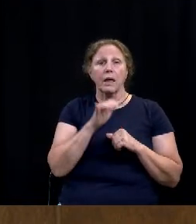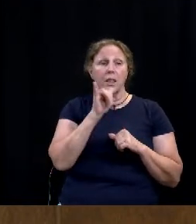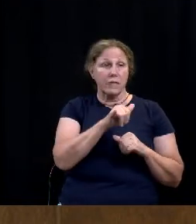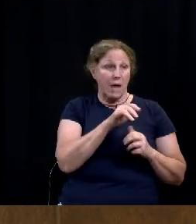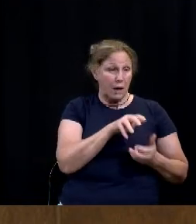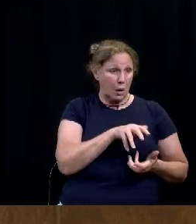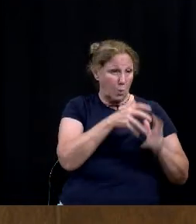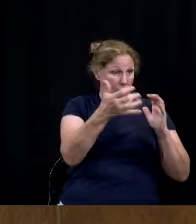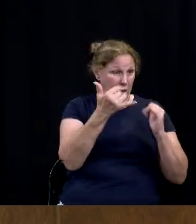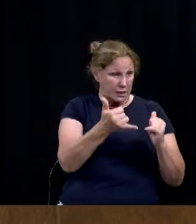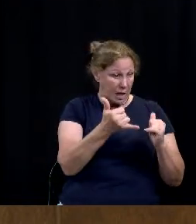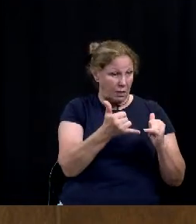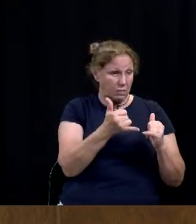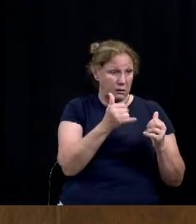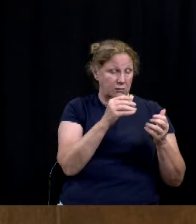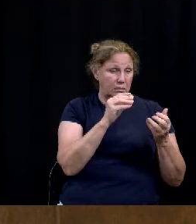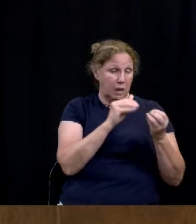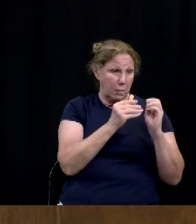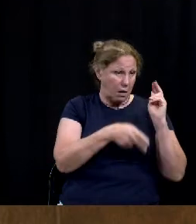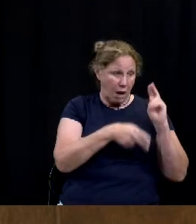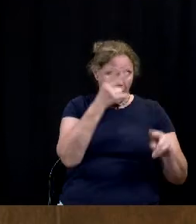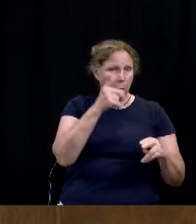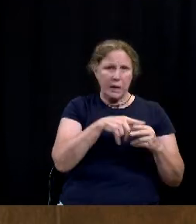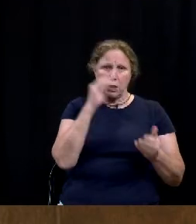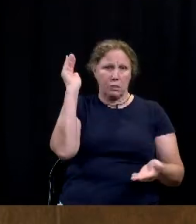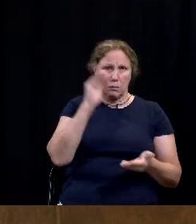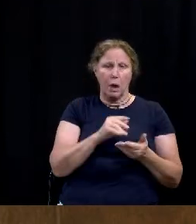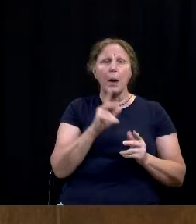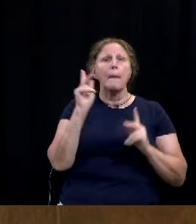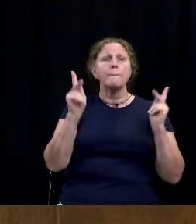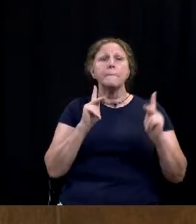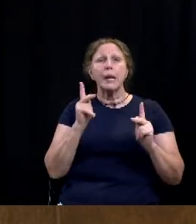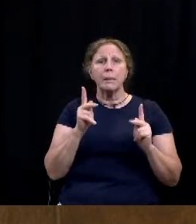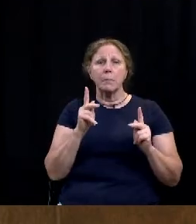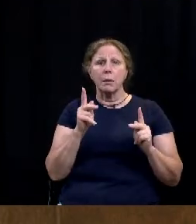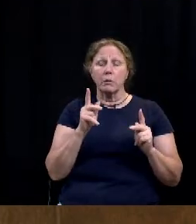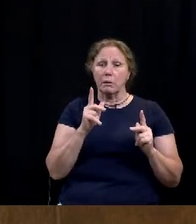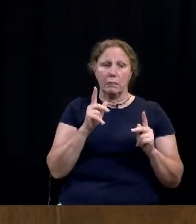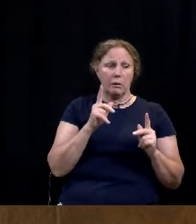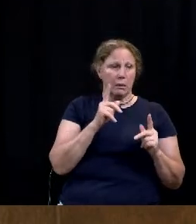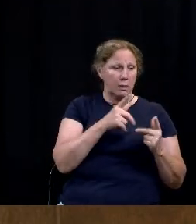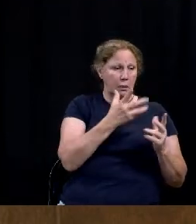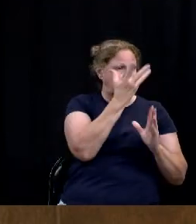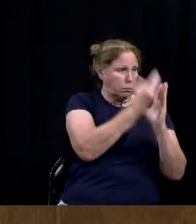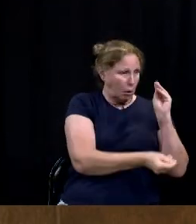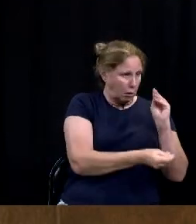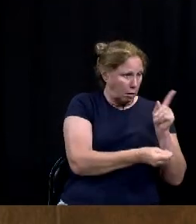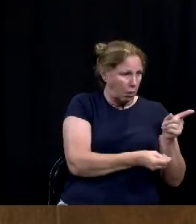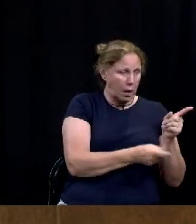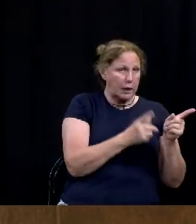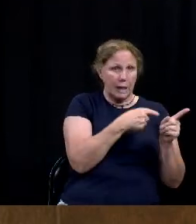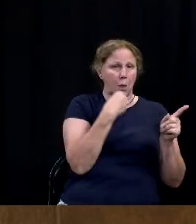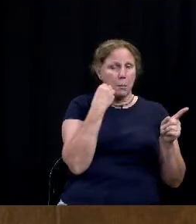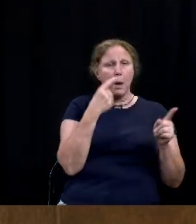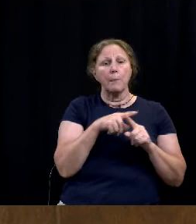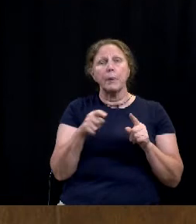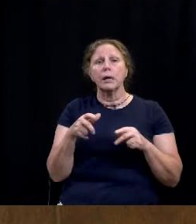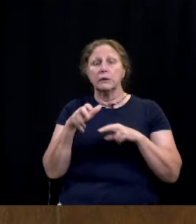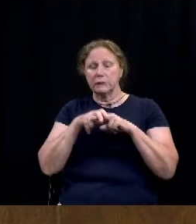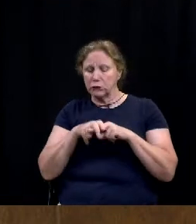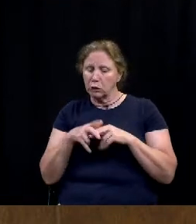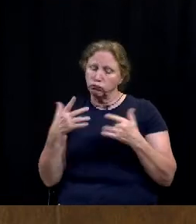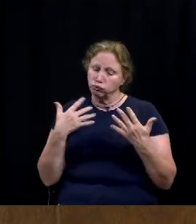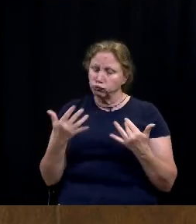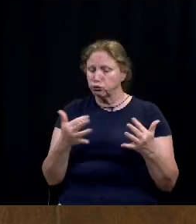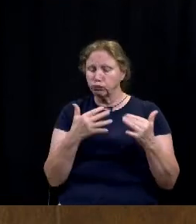we're going through because you know it's one thing for folks not to come home at night but it's another thing to be sitting around doing the things that